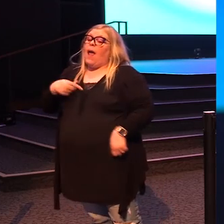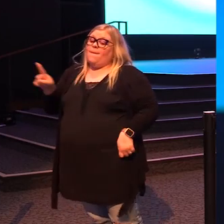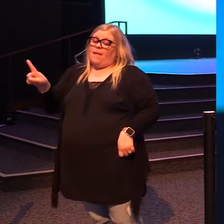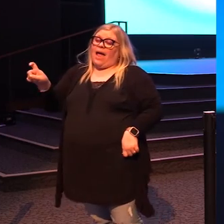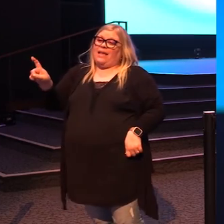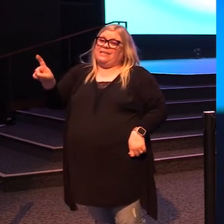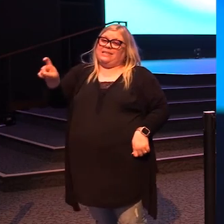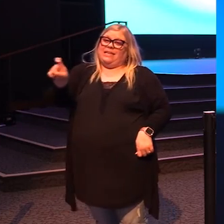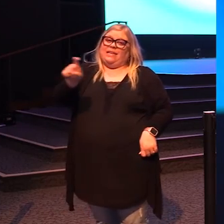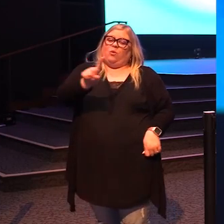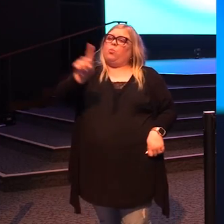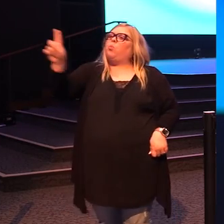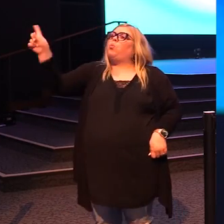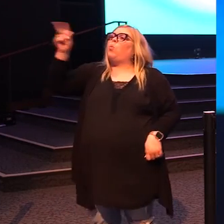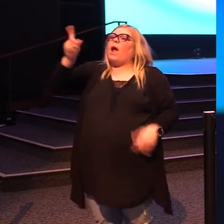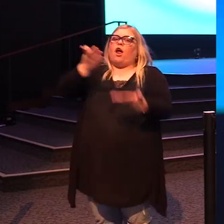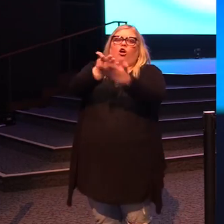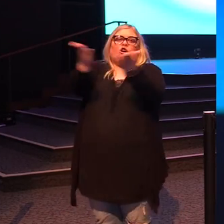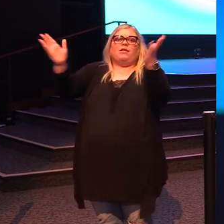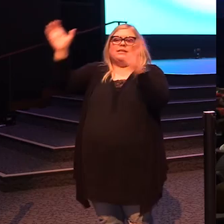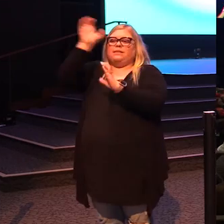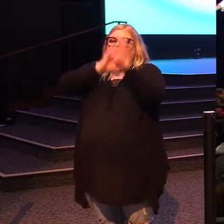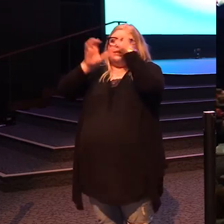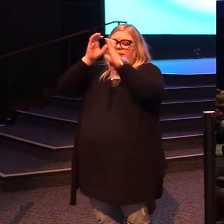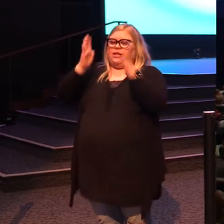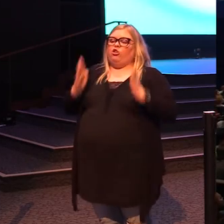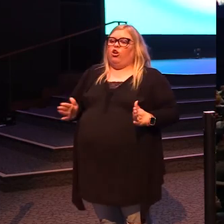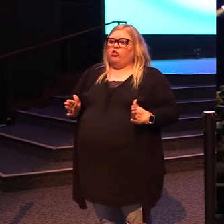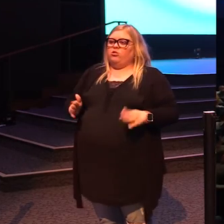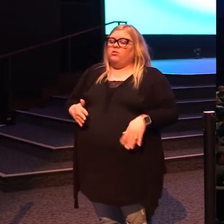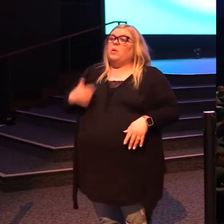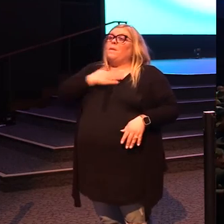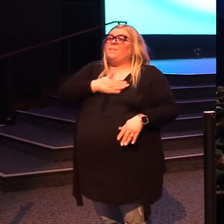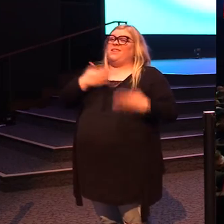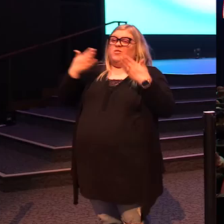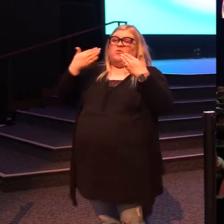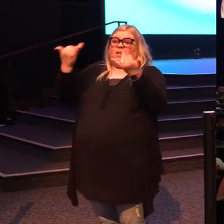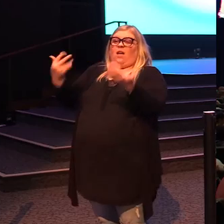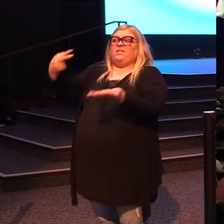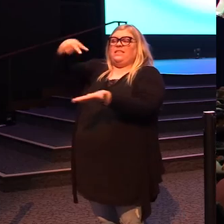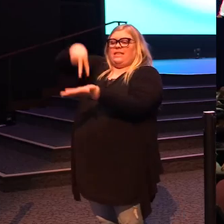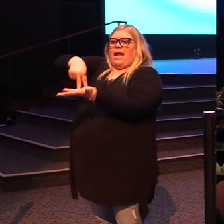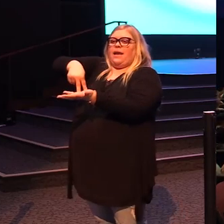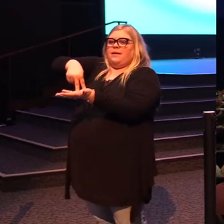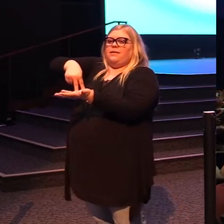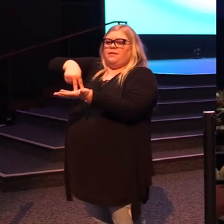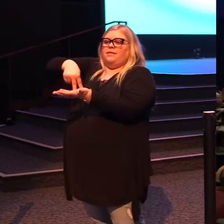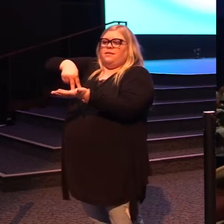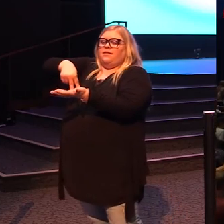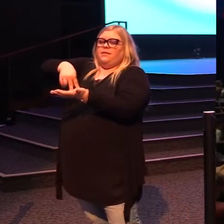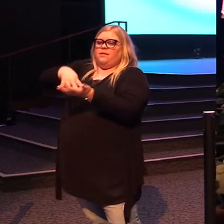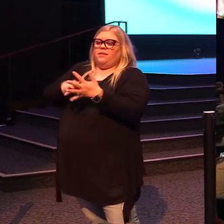are the seekers? I'm going to ask every single one of you to stand to your feet. Time's gone.